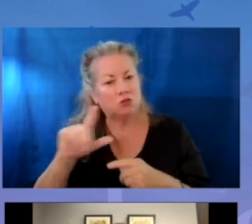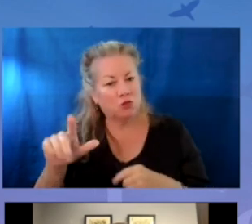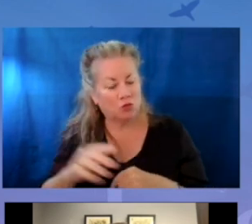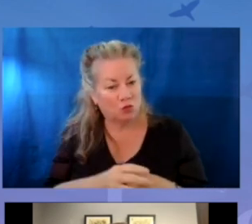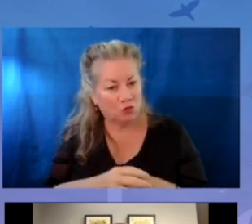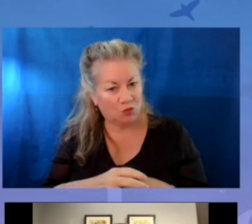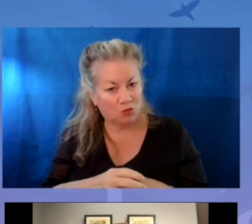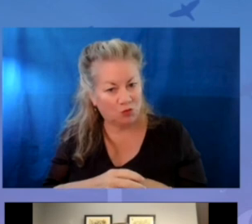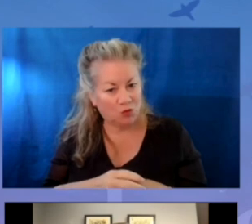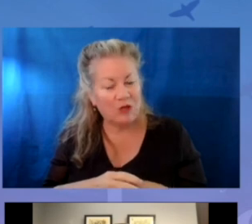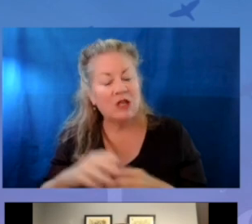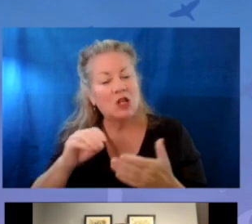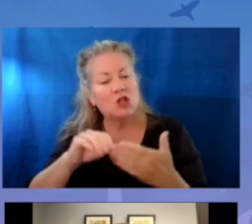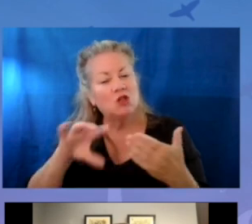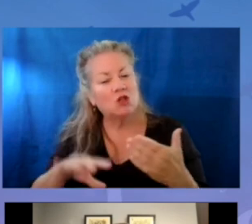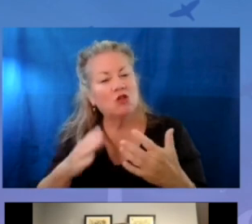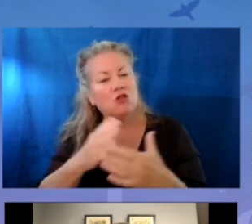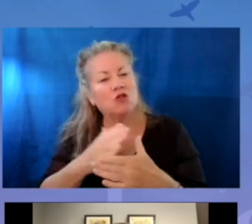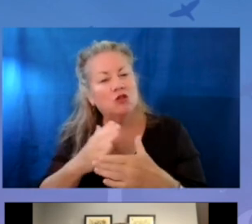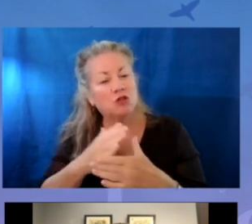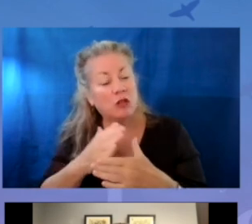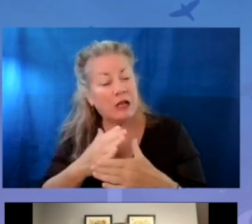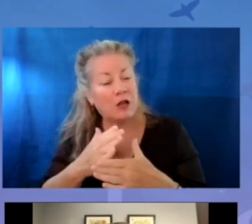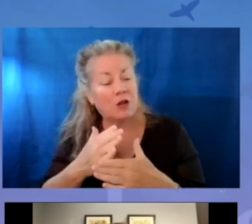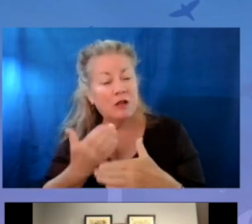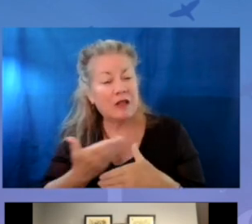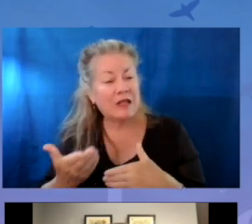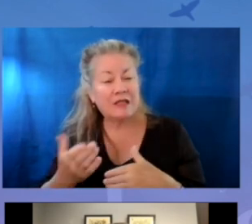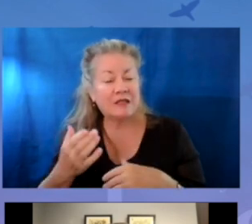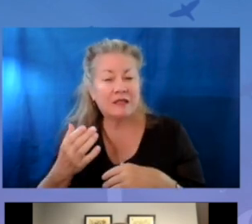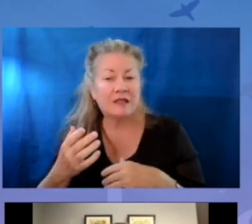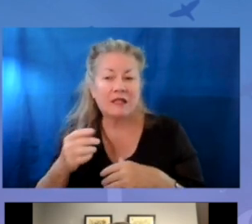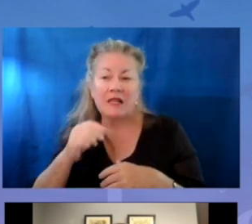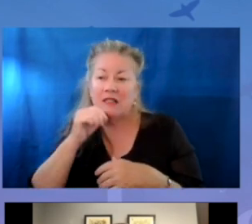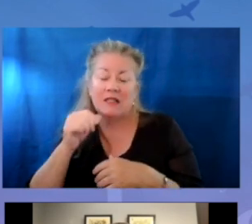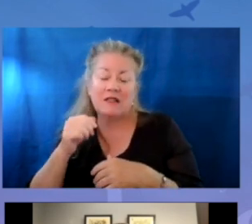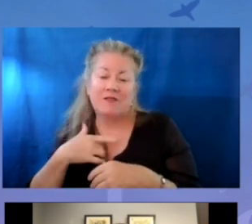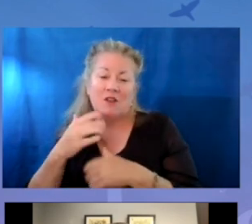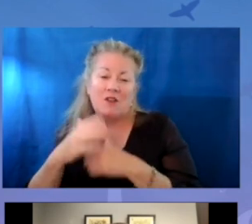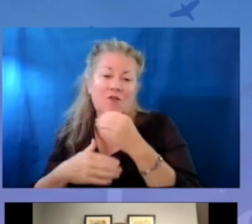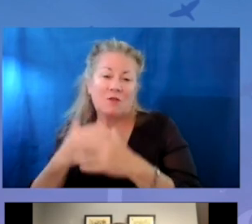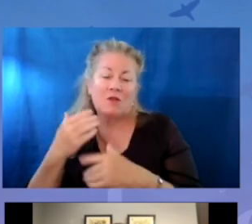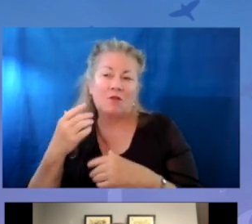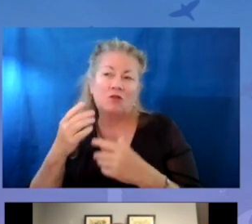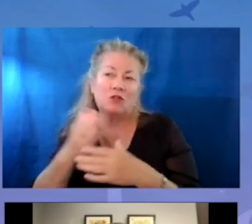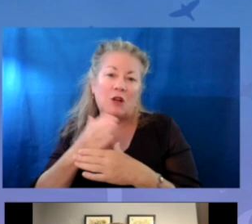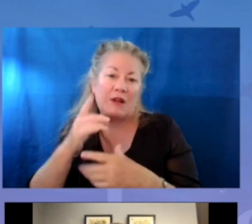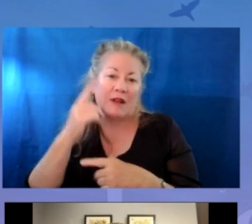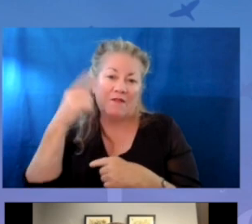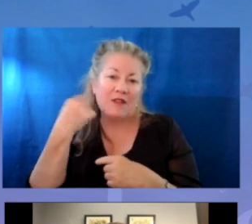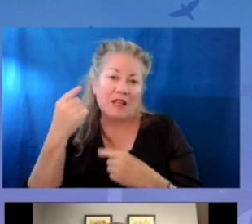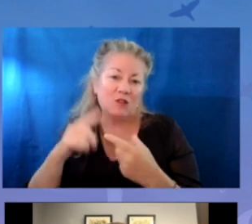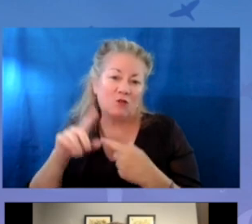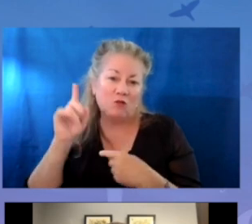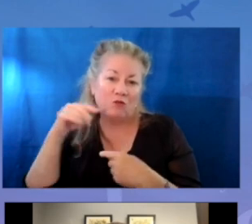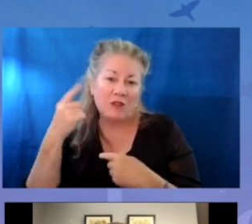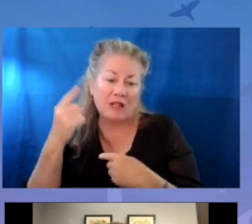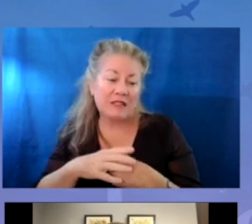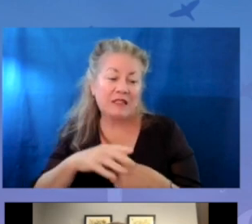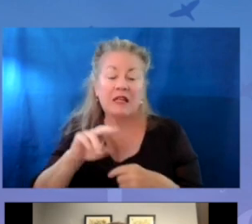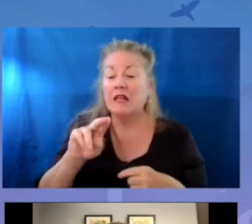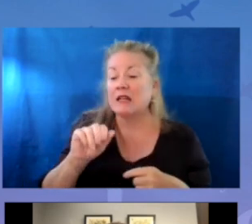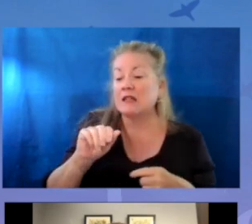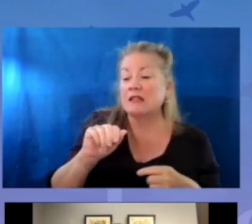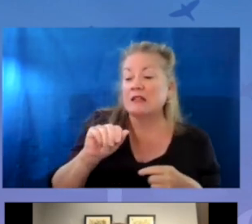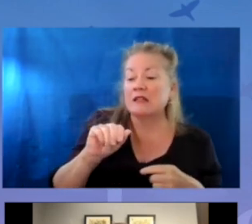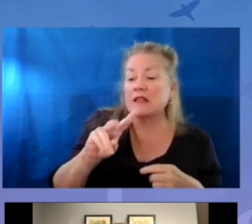mention, students share things through Sewn to Grow that they sometimes don't feel comfortable sharing face-to-face. Navigators